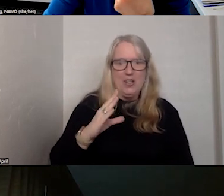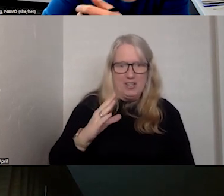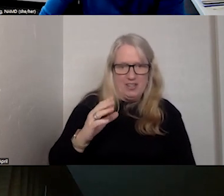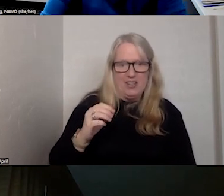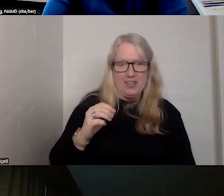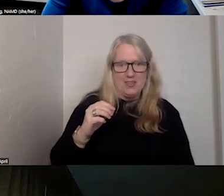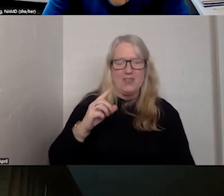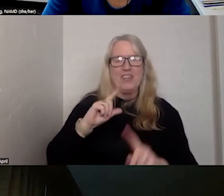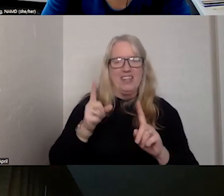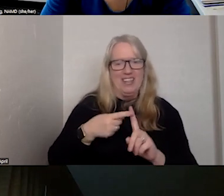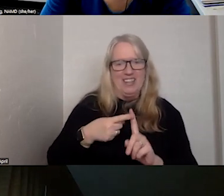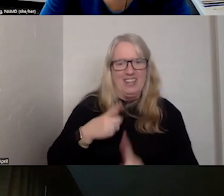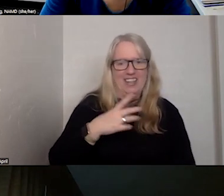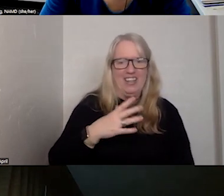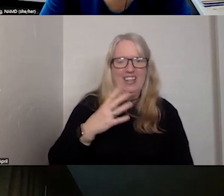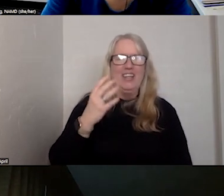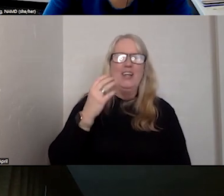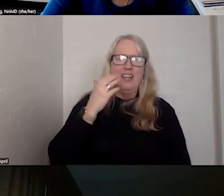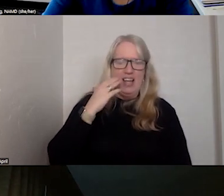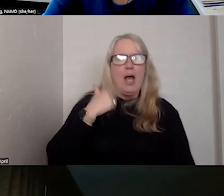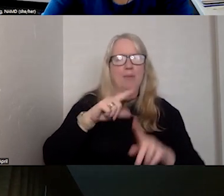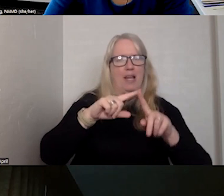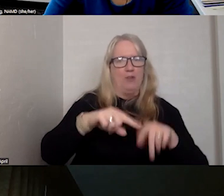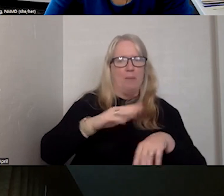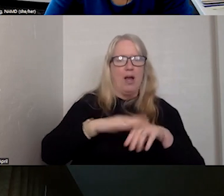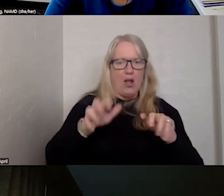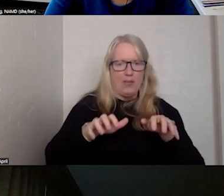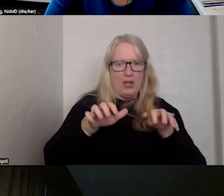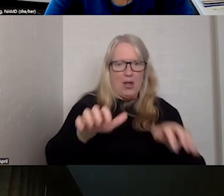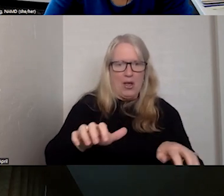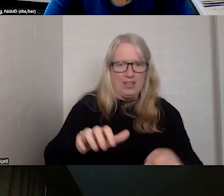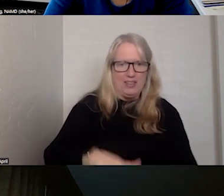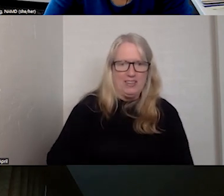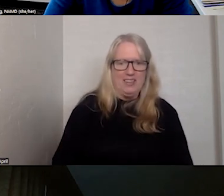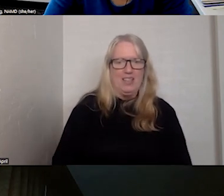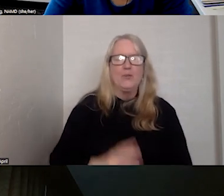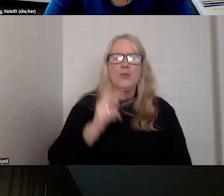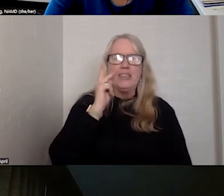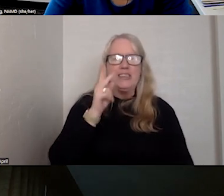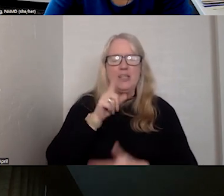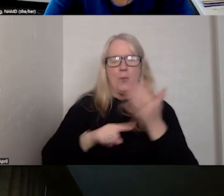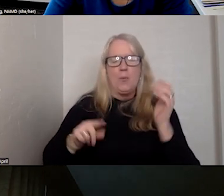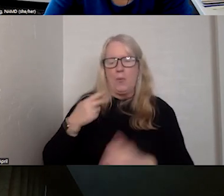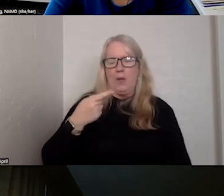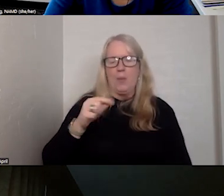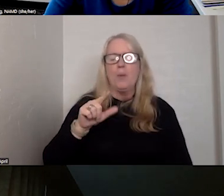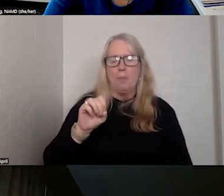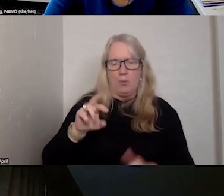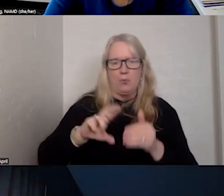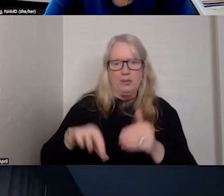I'm definitely going to have to rely on the audience here and see what the poll results are.